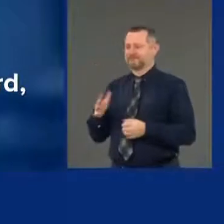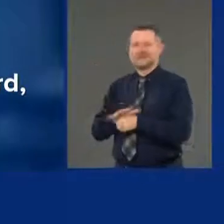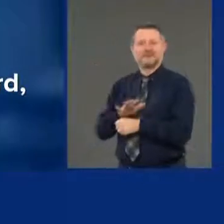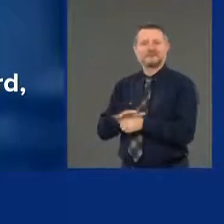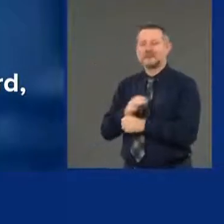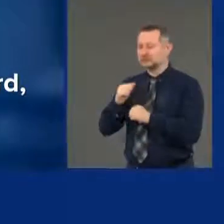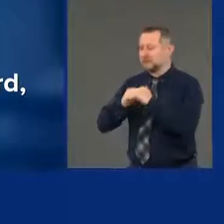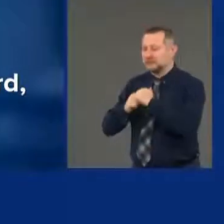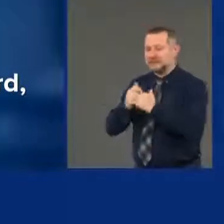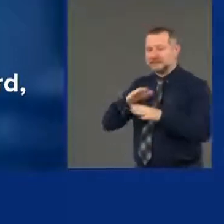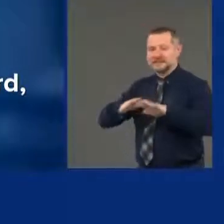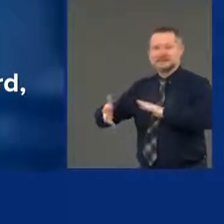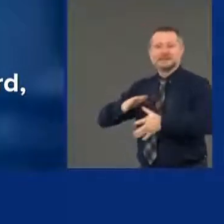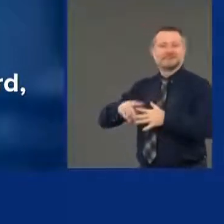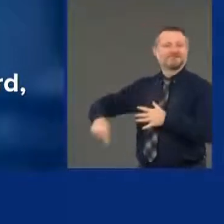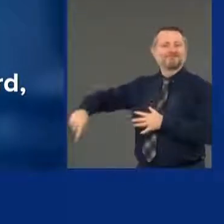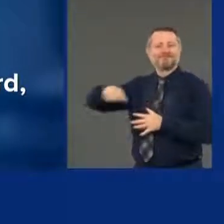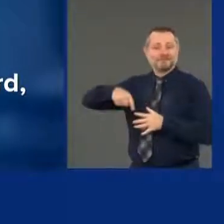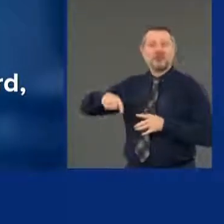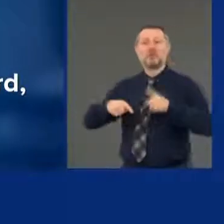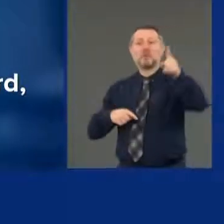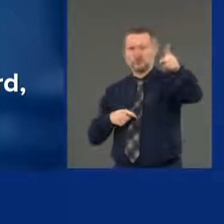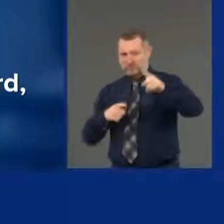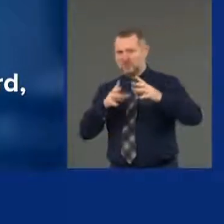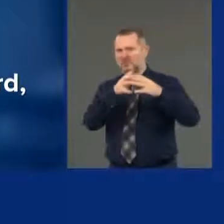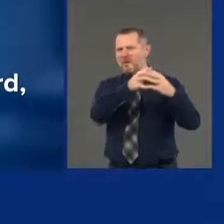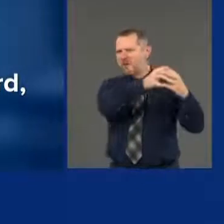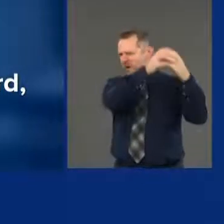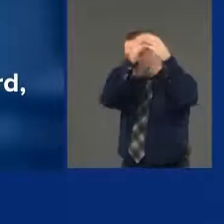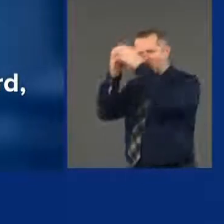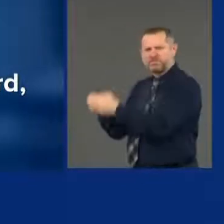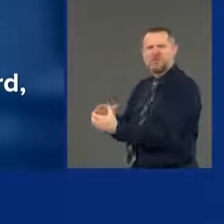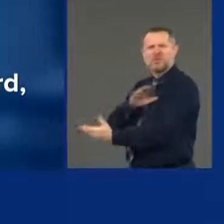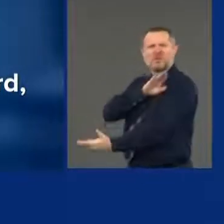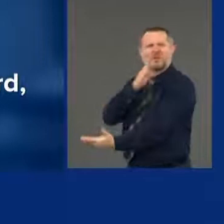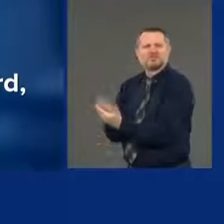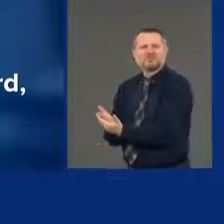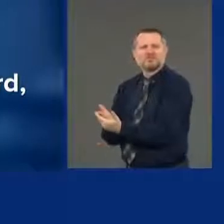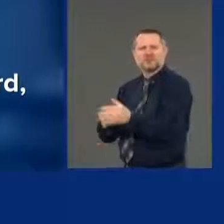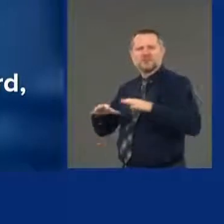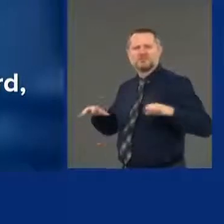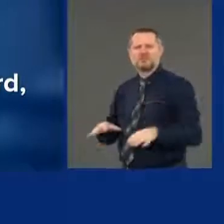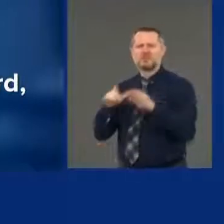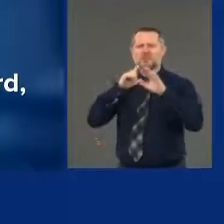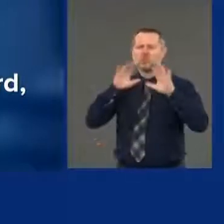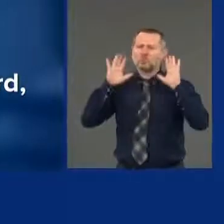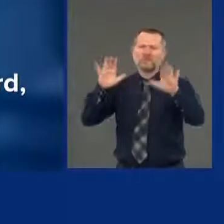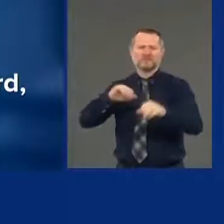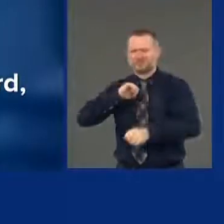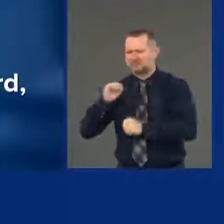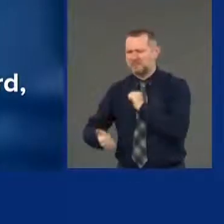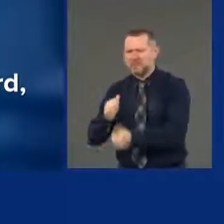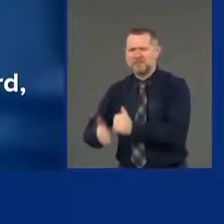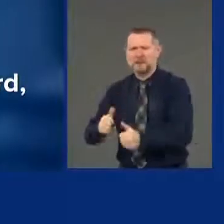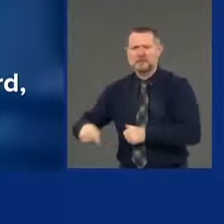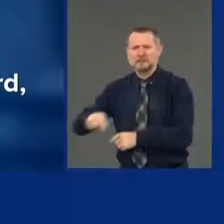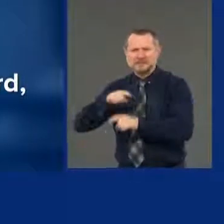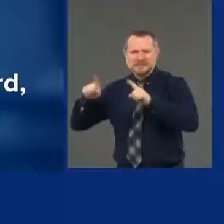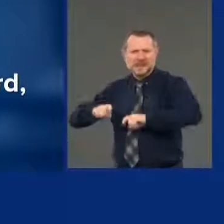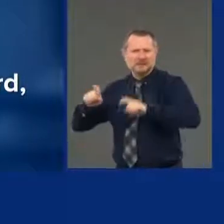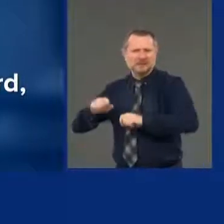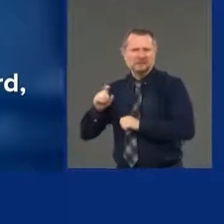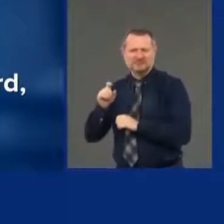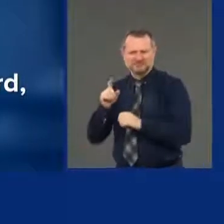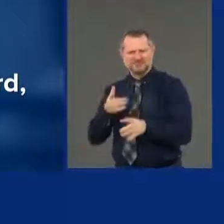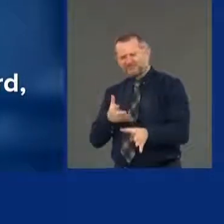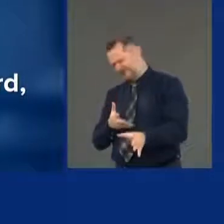his group came in. They mobilized. And they did great work opening up testing sites in a very short period of time